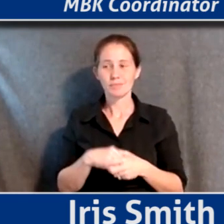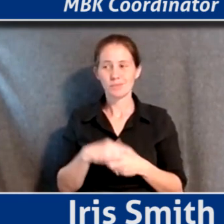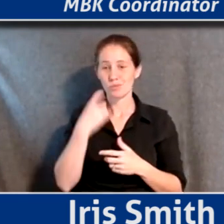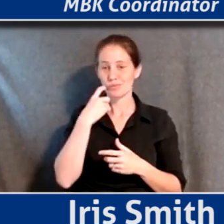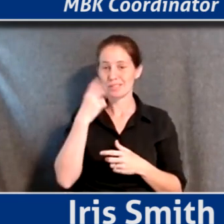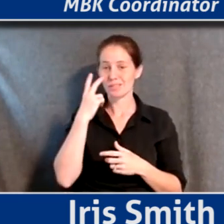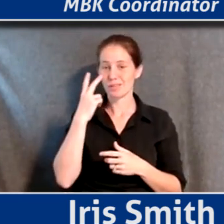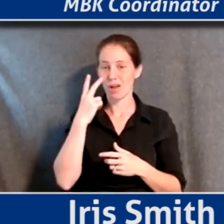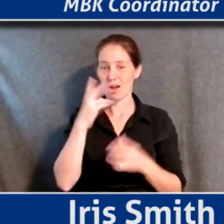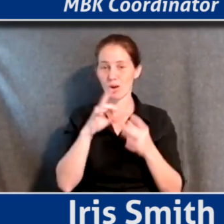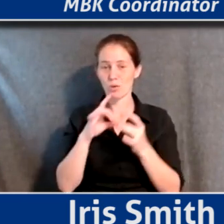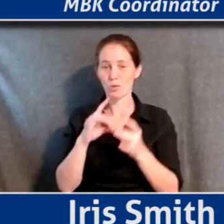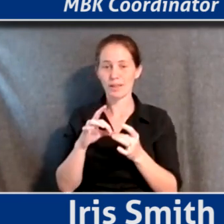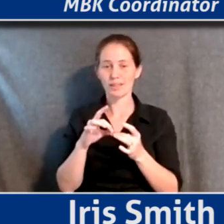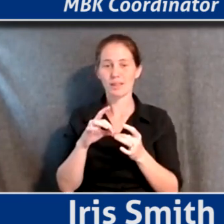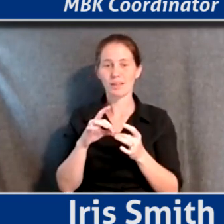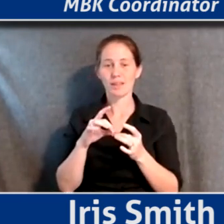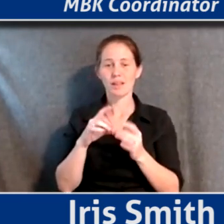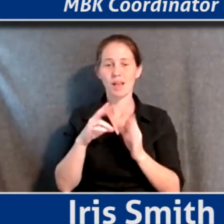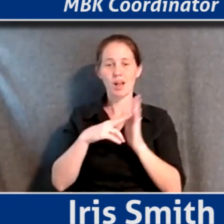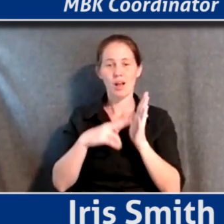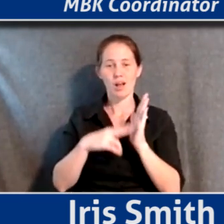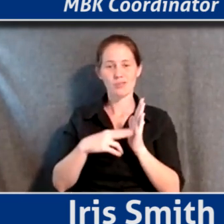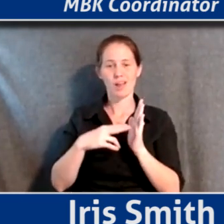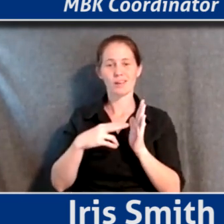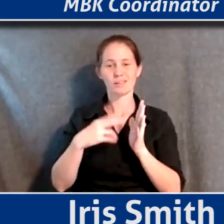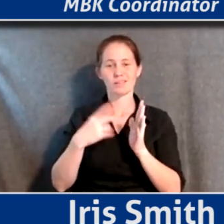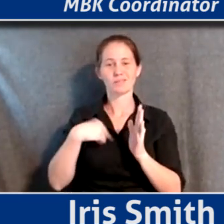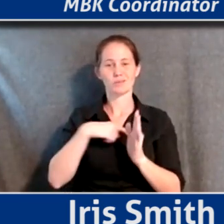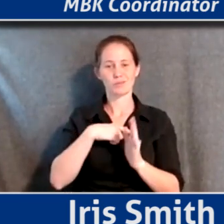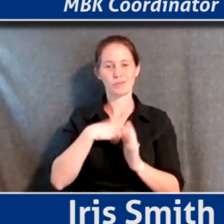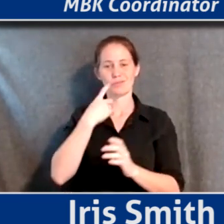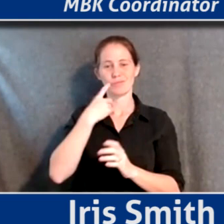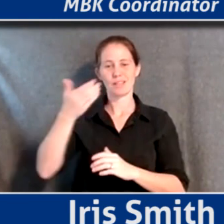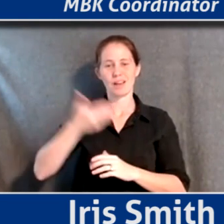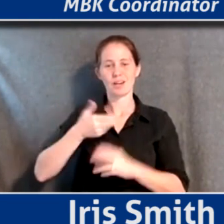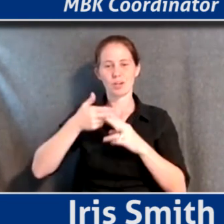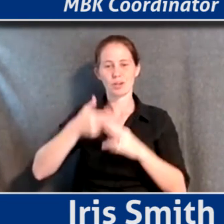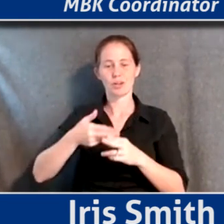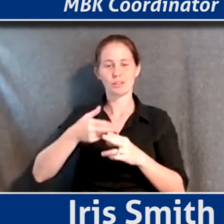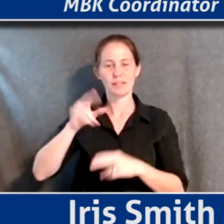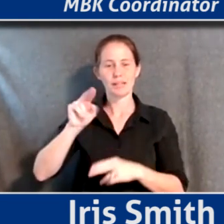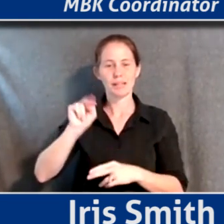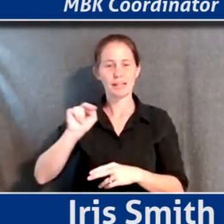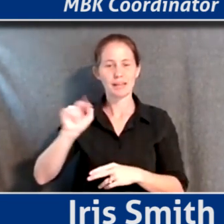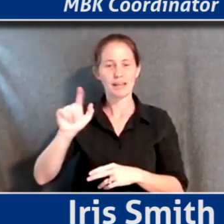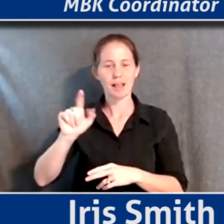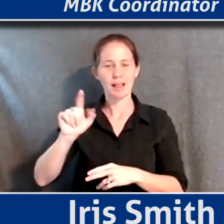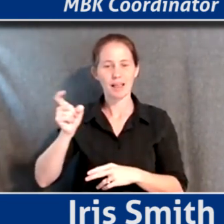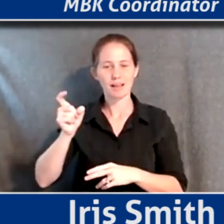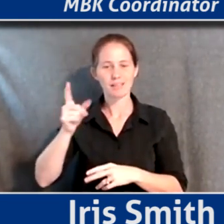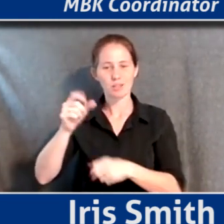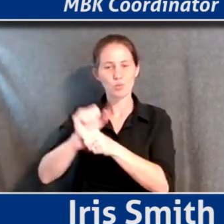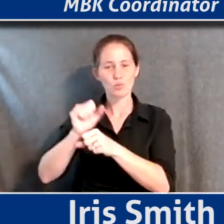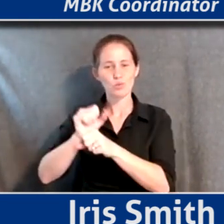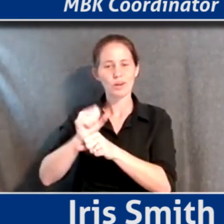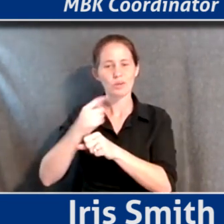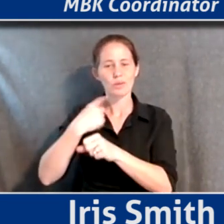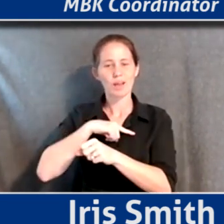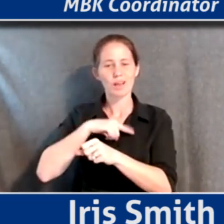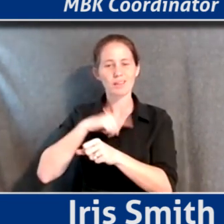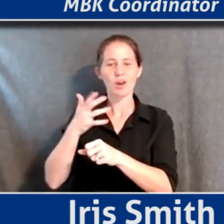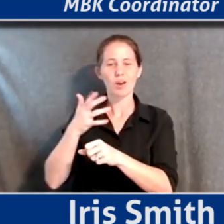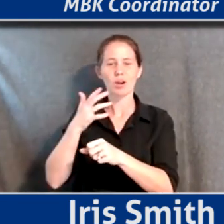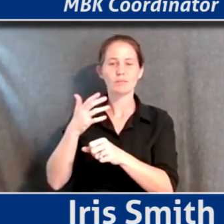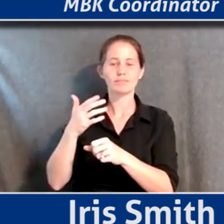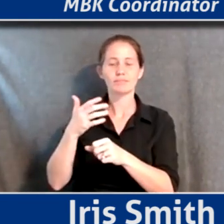with kind of a contractor that we have hired, a company called NLX, which is working with us on kind of our renewable